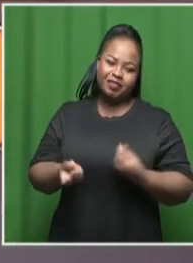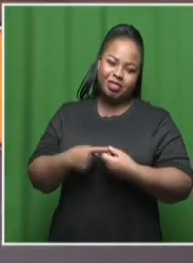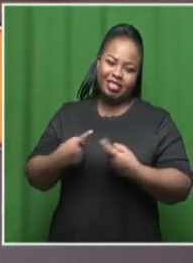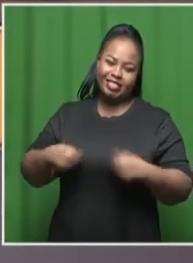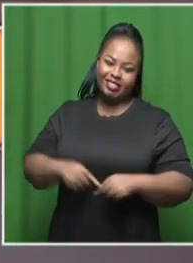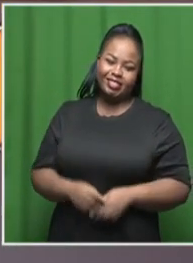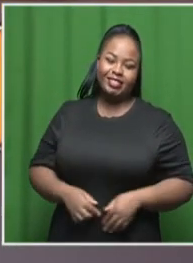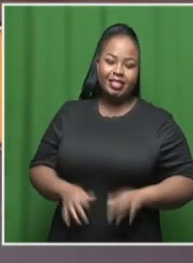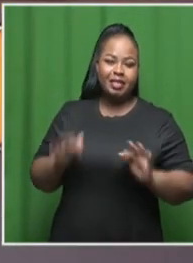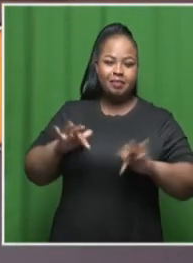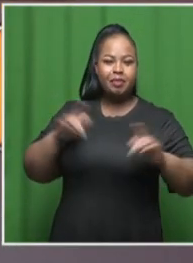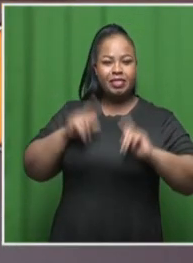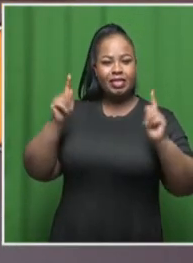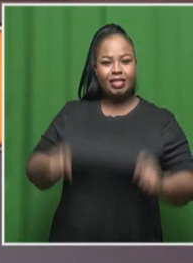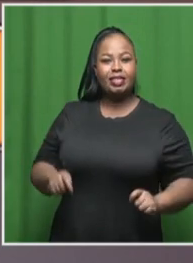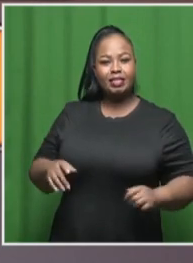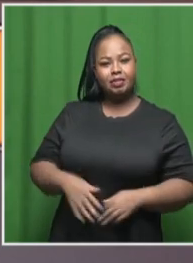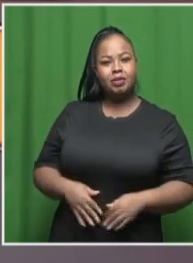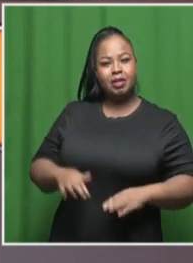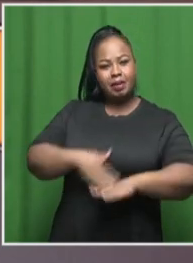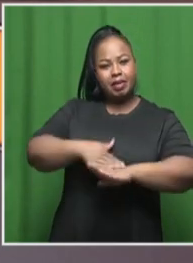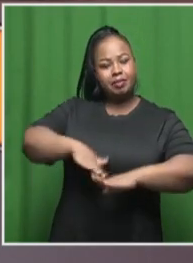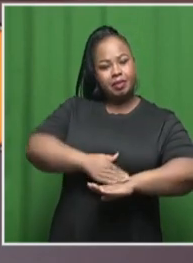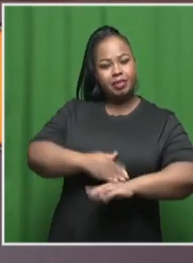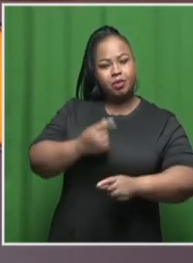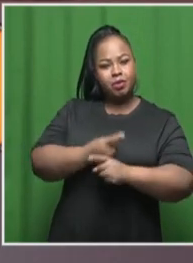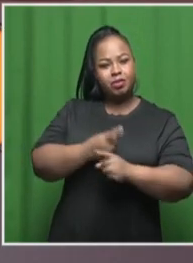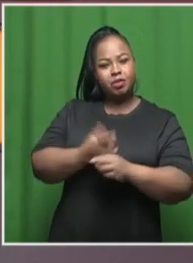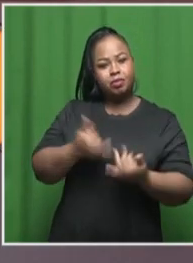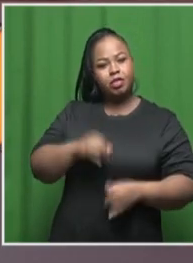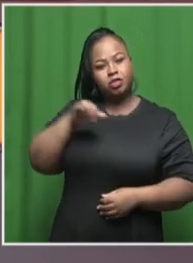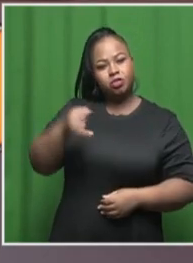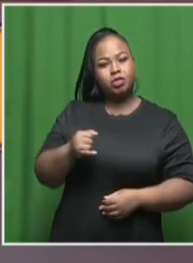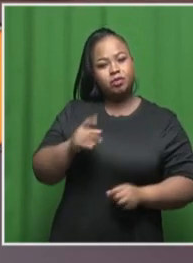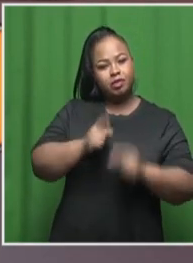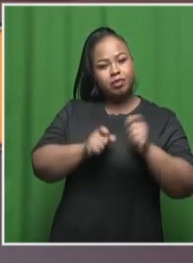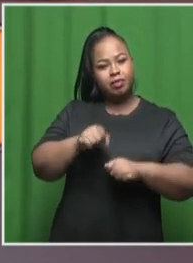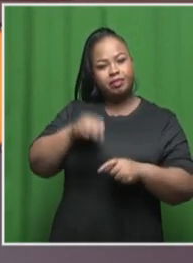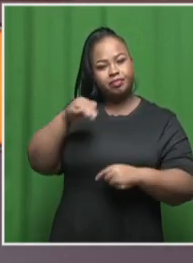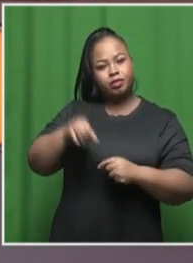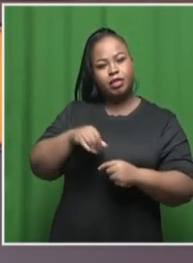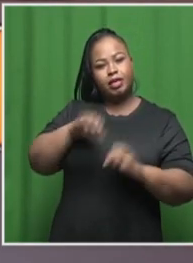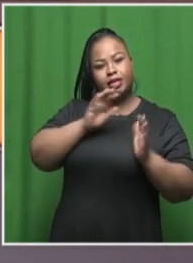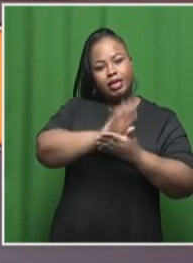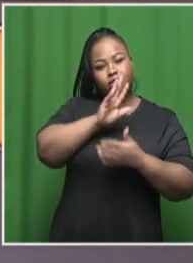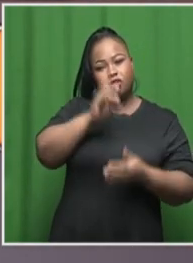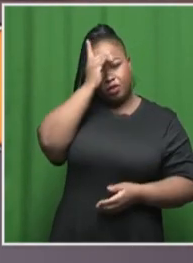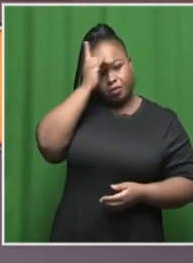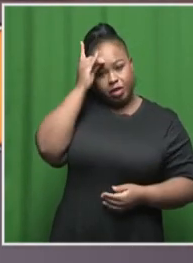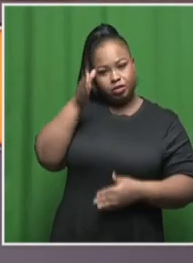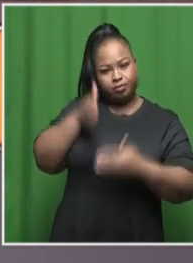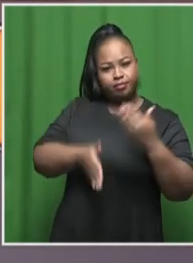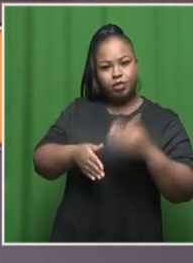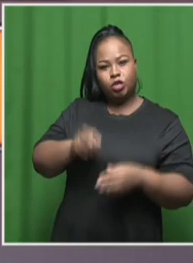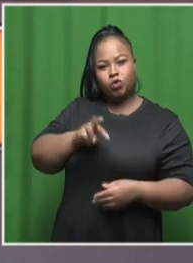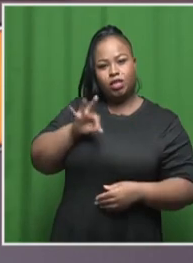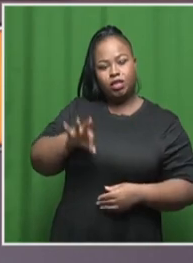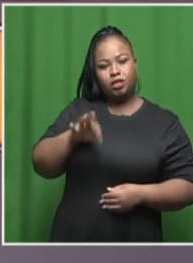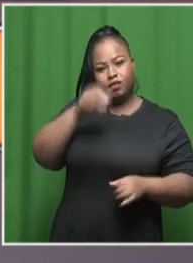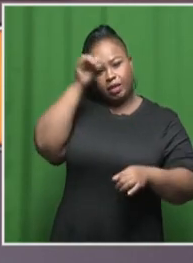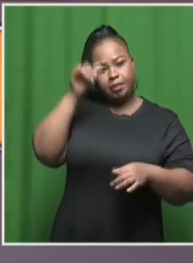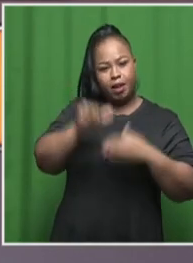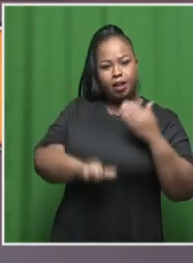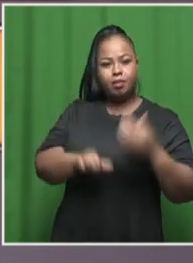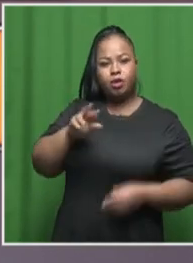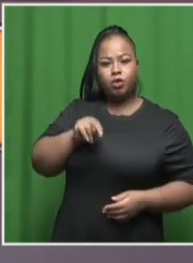Well, the People's Theatre presents Madagascar, a musical adventure to Jersey audiences at the Joburg Theatre from the 19th of March until the 23rd of April.